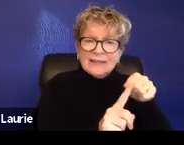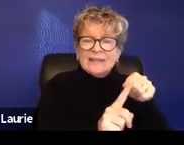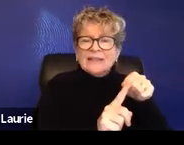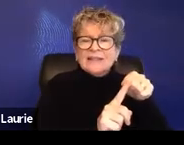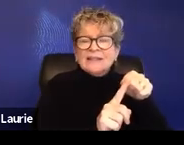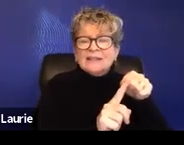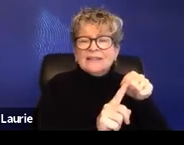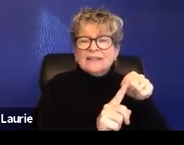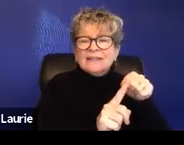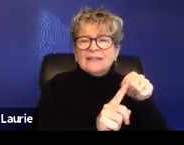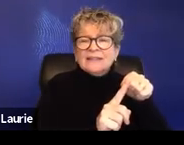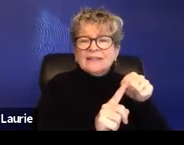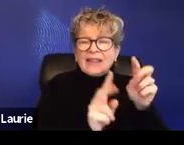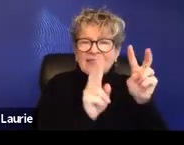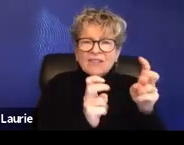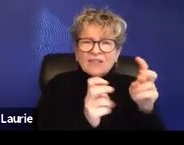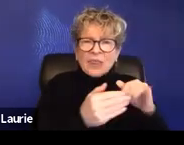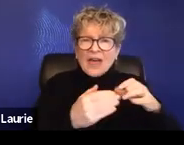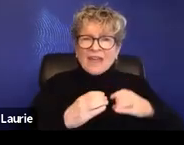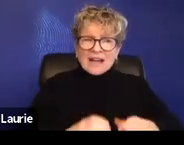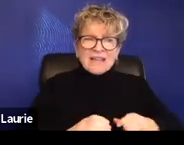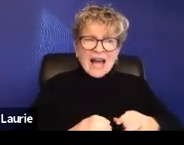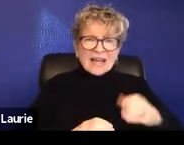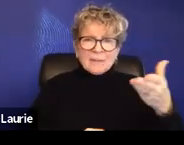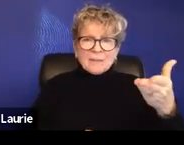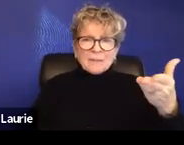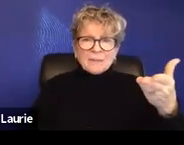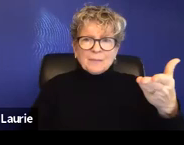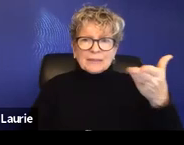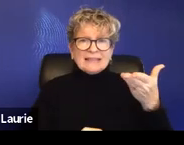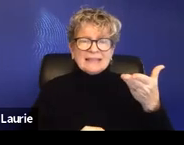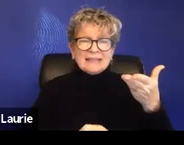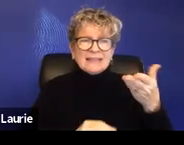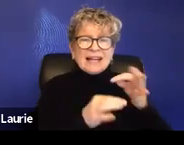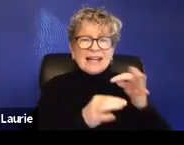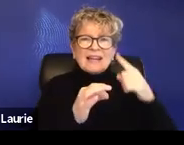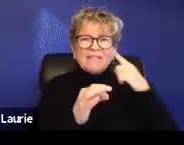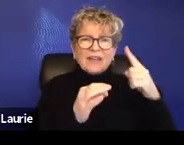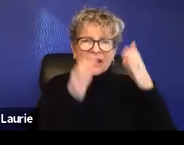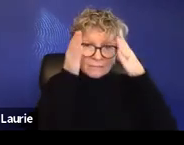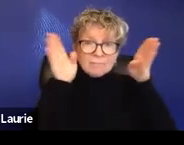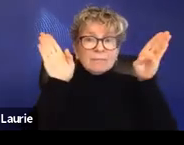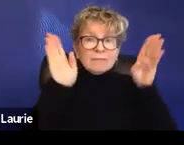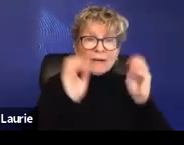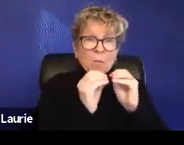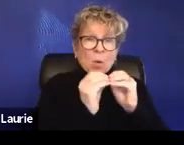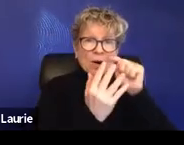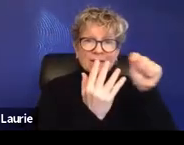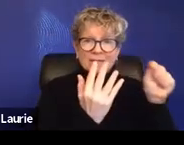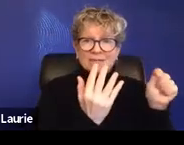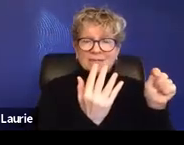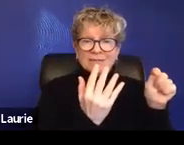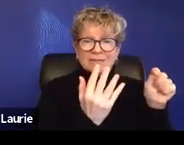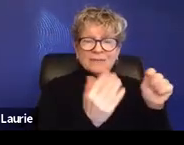uh, the issue that the client is presenting with and not really thinking about anything else. And then putting a